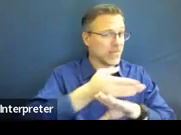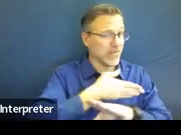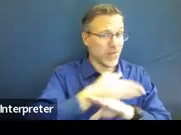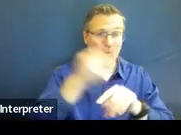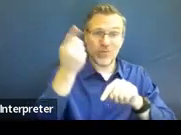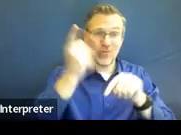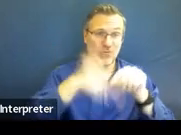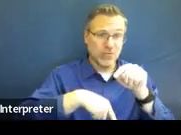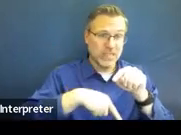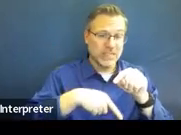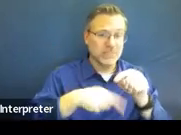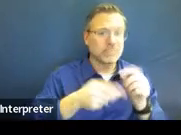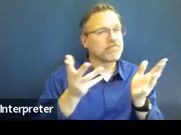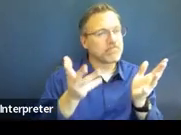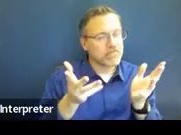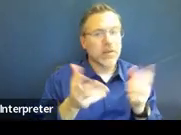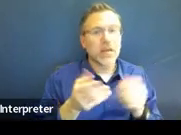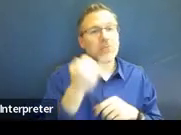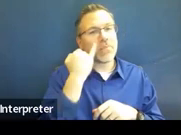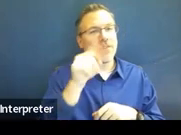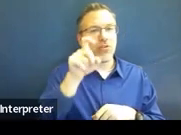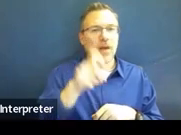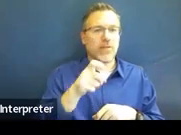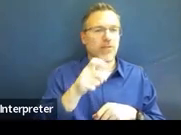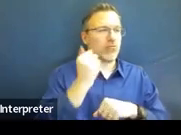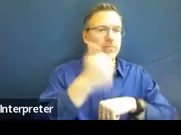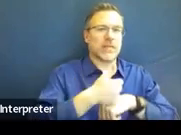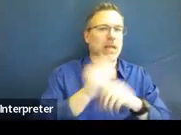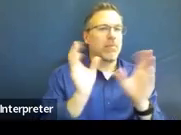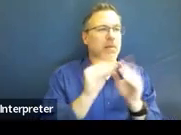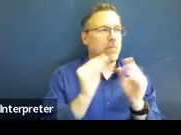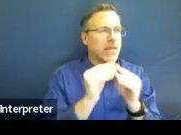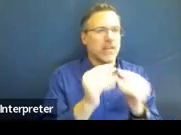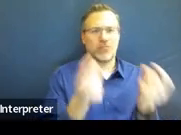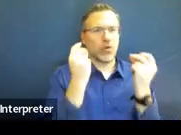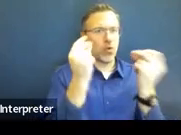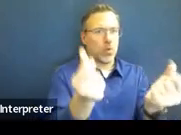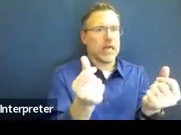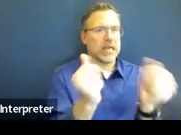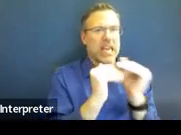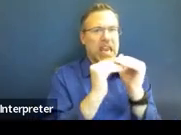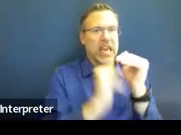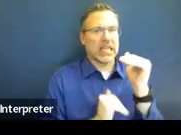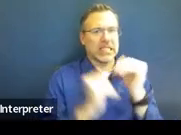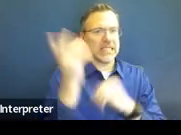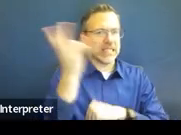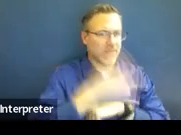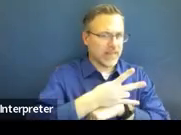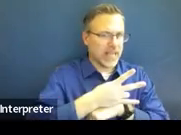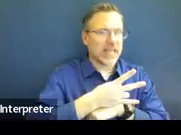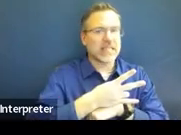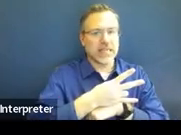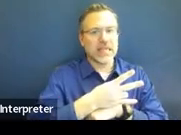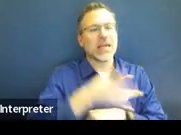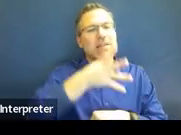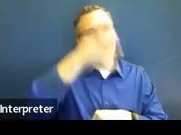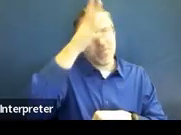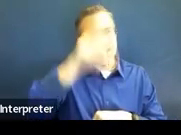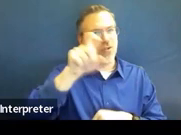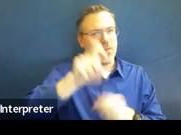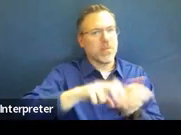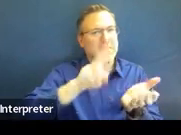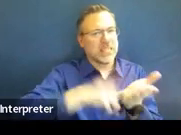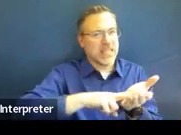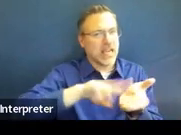you had to hold the meeting very quickly within those seven days. You would just have them sign this